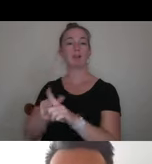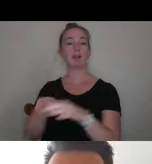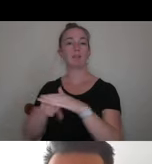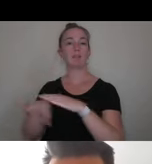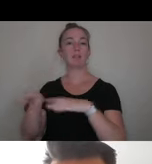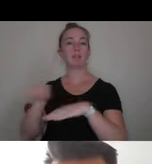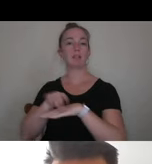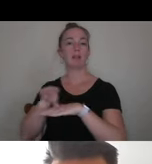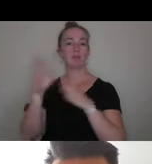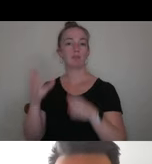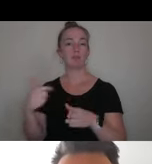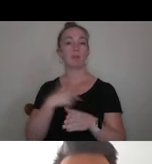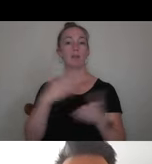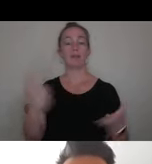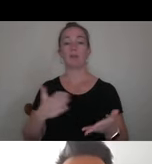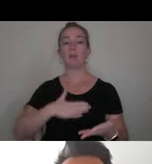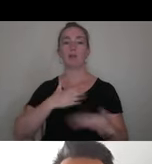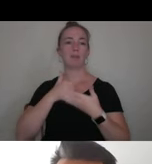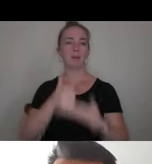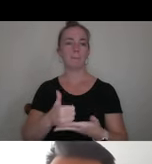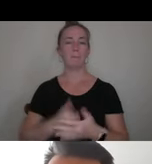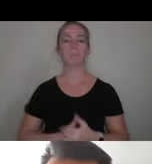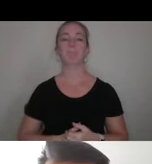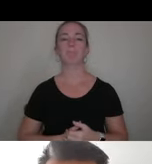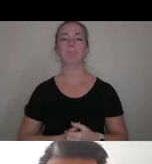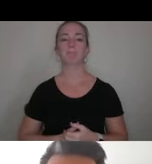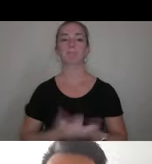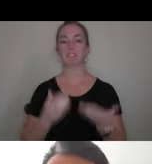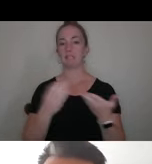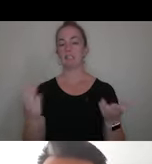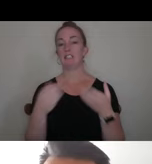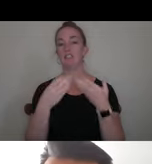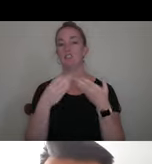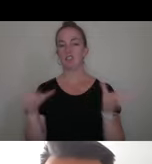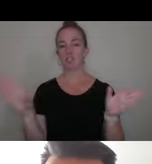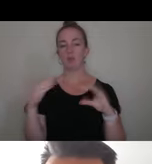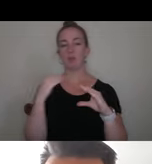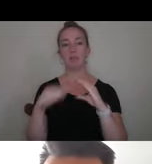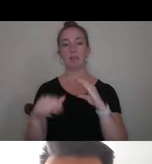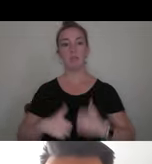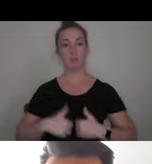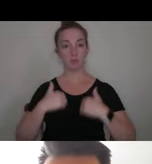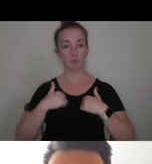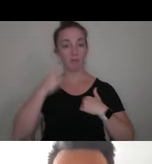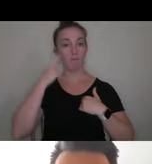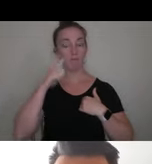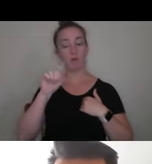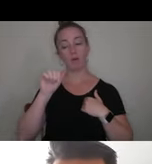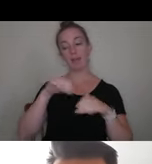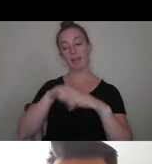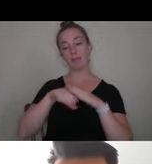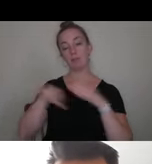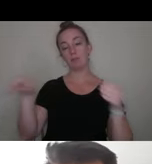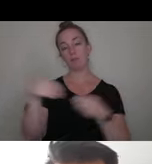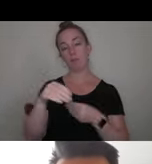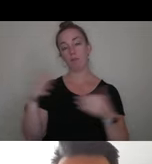We're here and we're happy to help. This is the general email address for our admission office. I would encourage